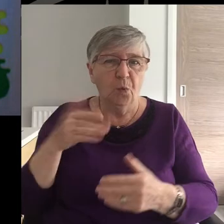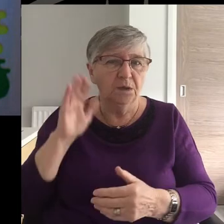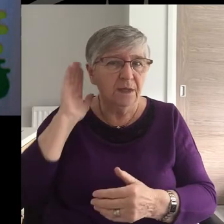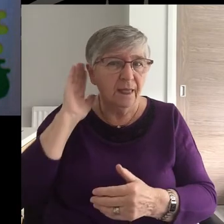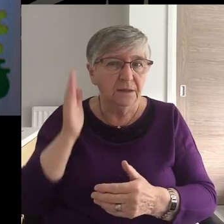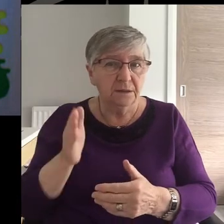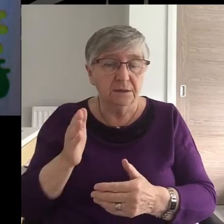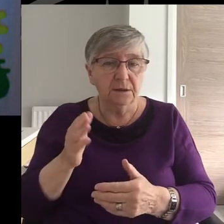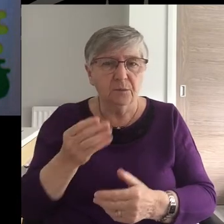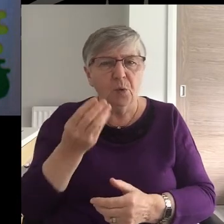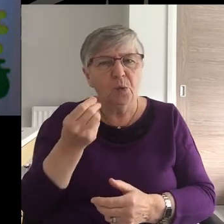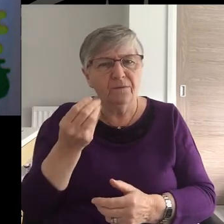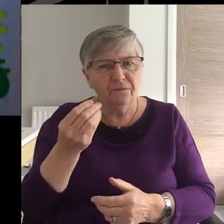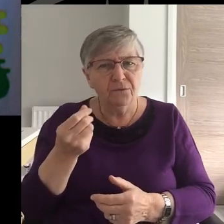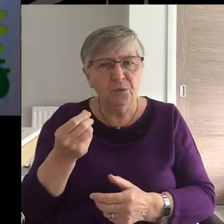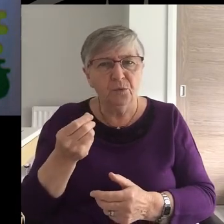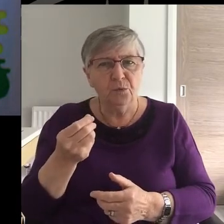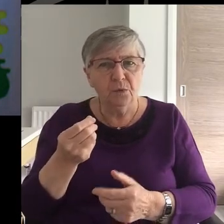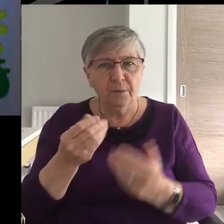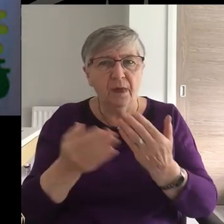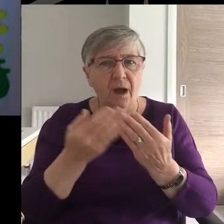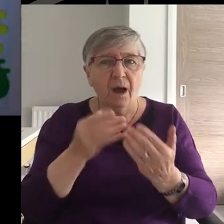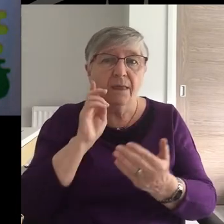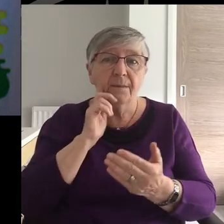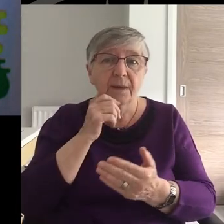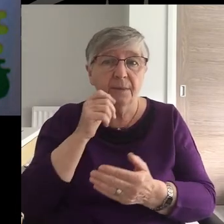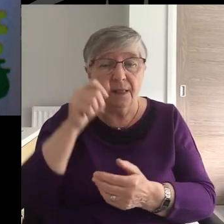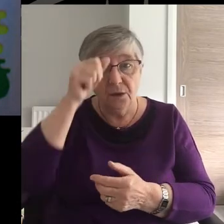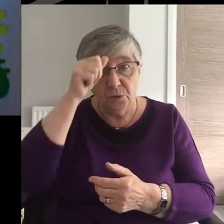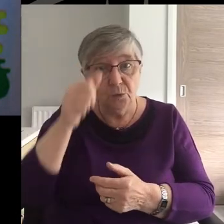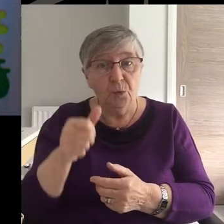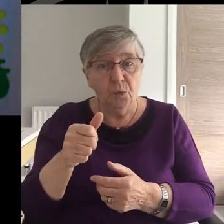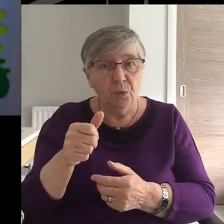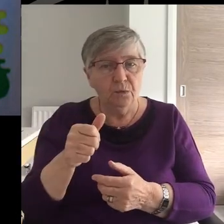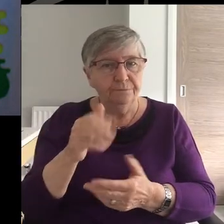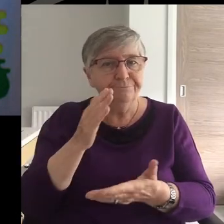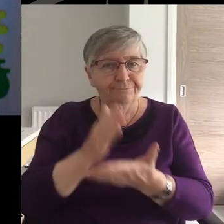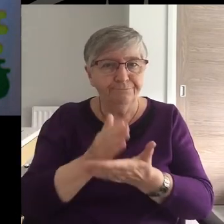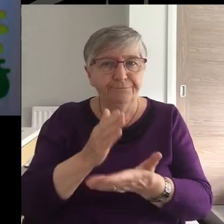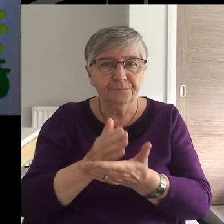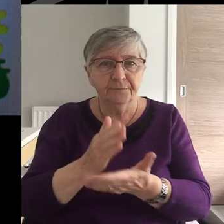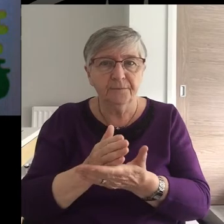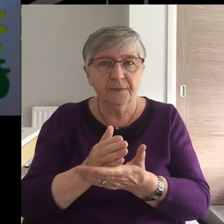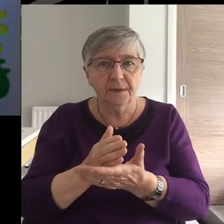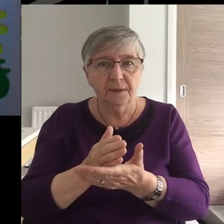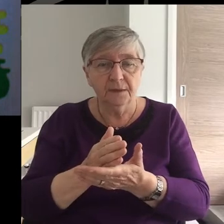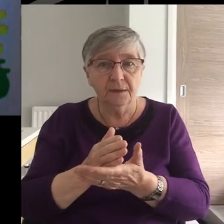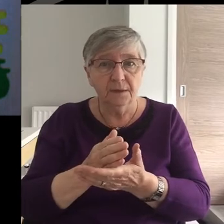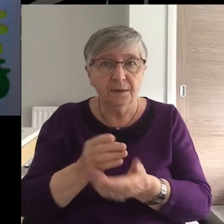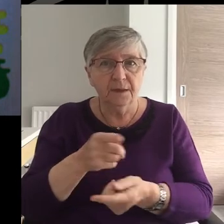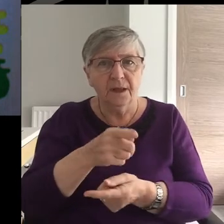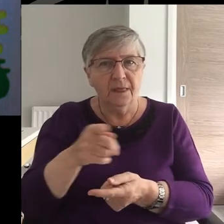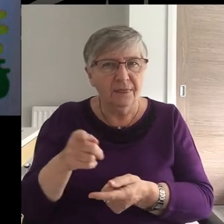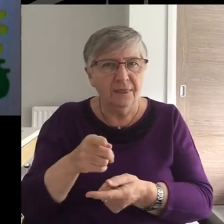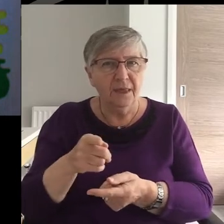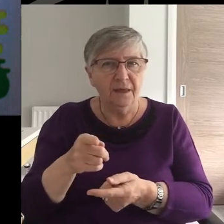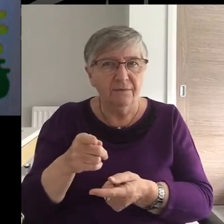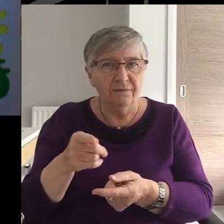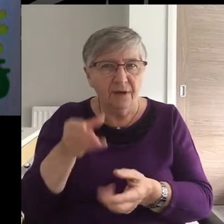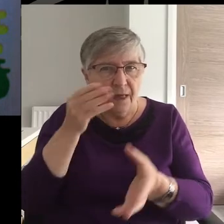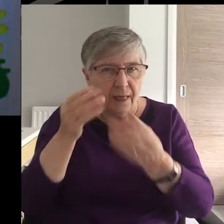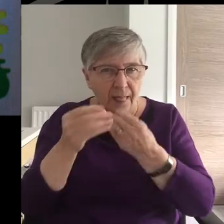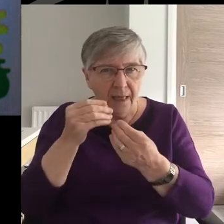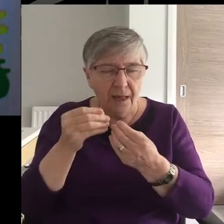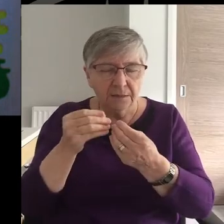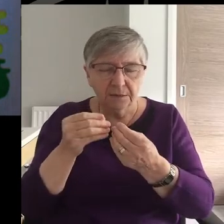exceptions, the others know instinctively that they are dealing with a most remarkable